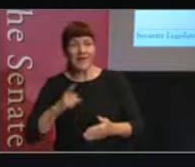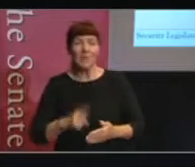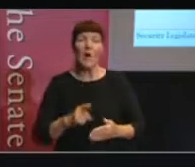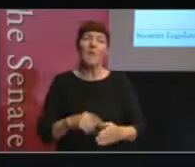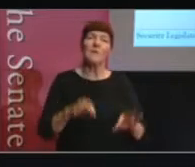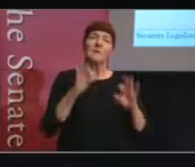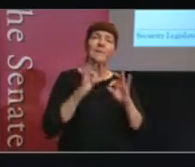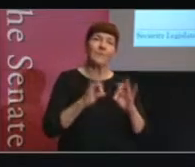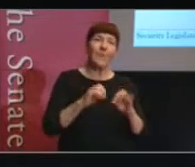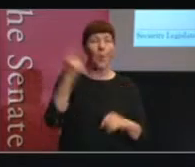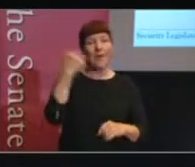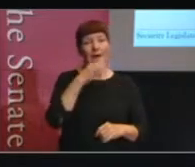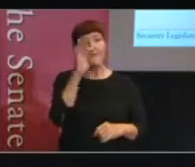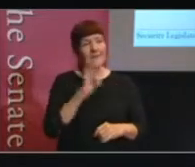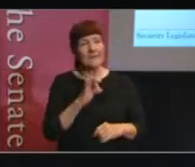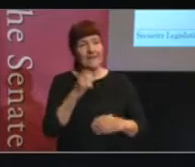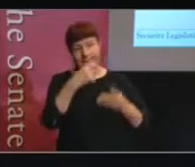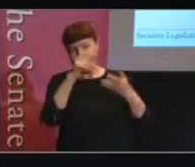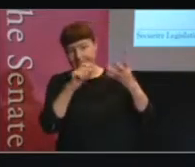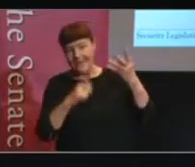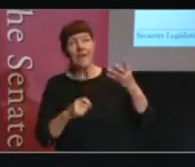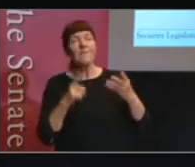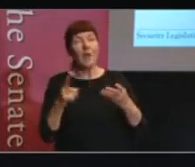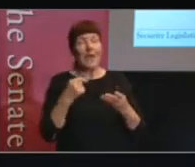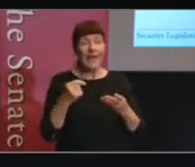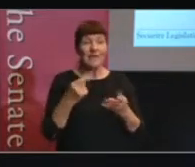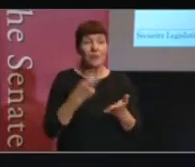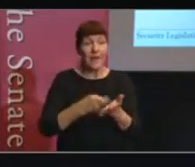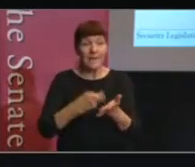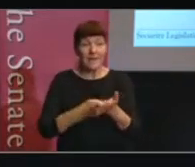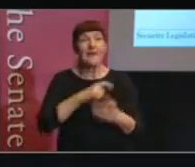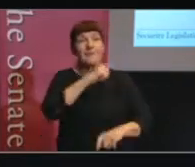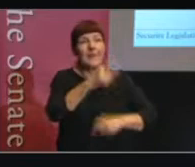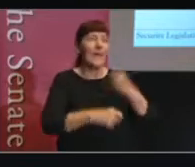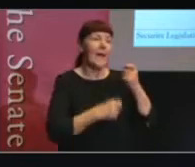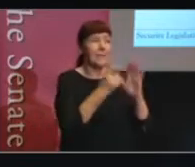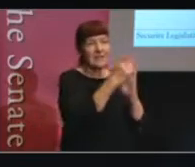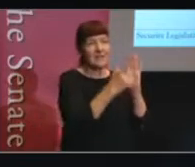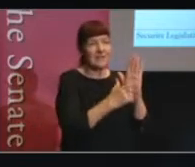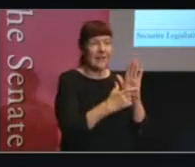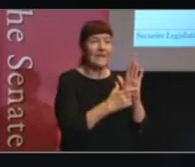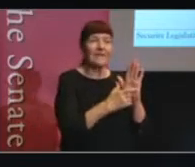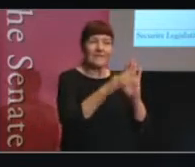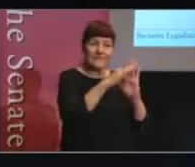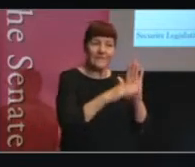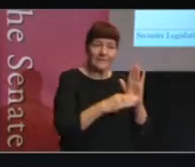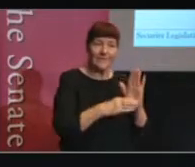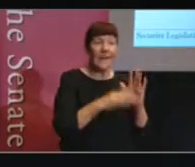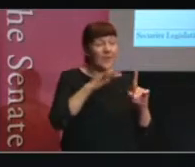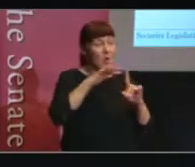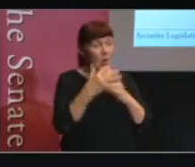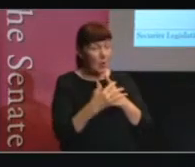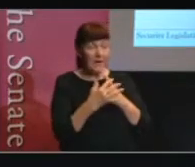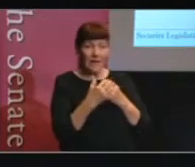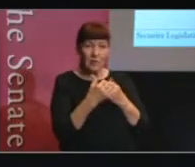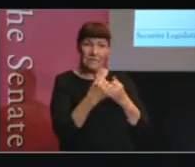rate in terms of turning its recommendations into legislative amendments, even in the context of counter-terrorism and its